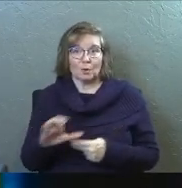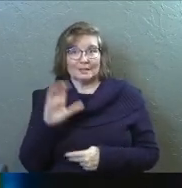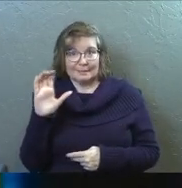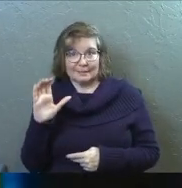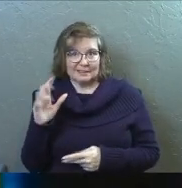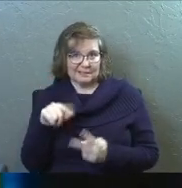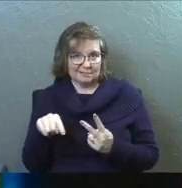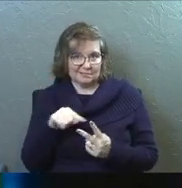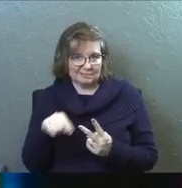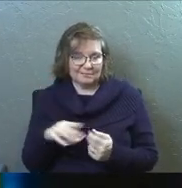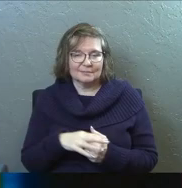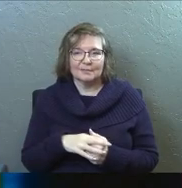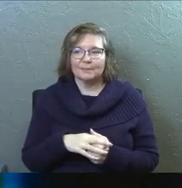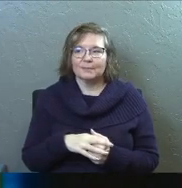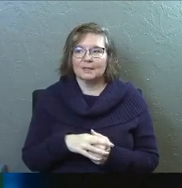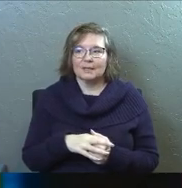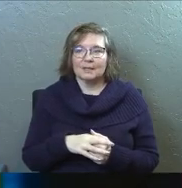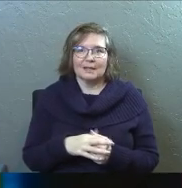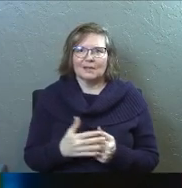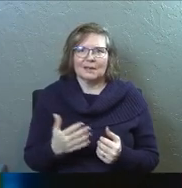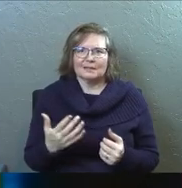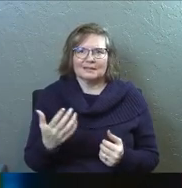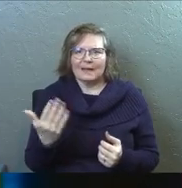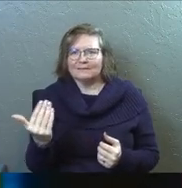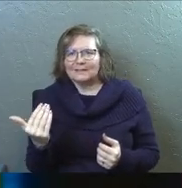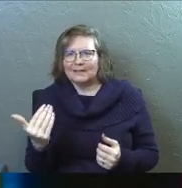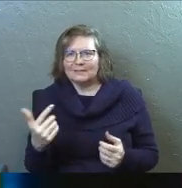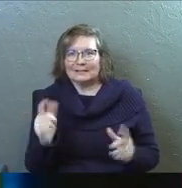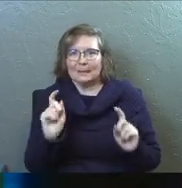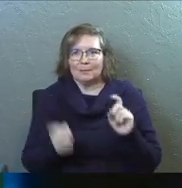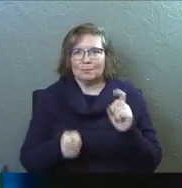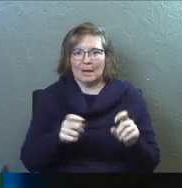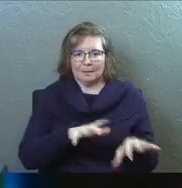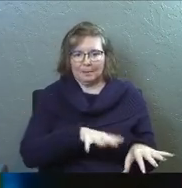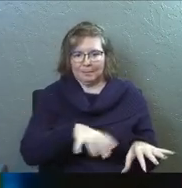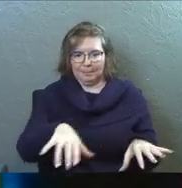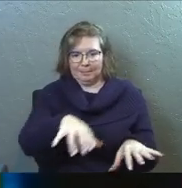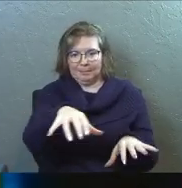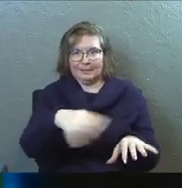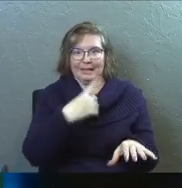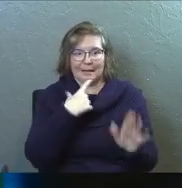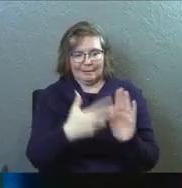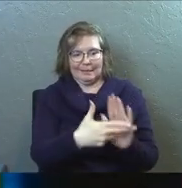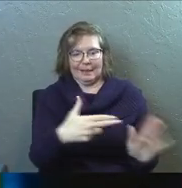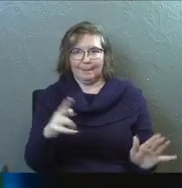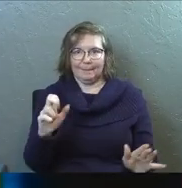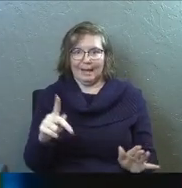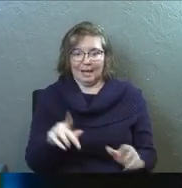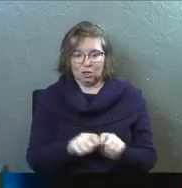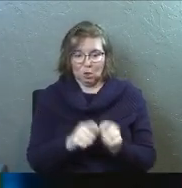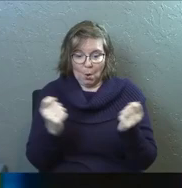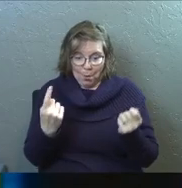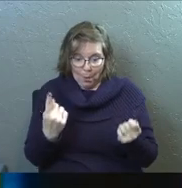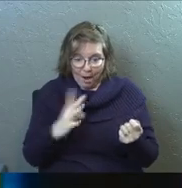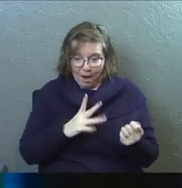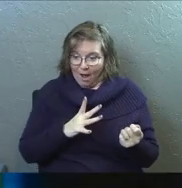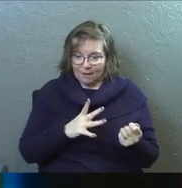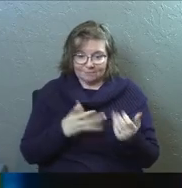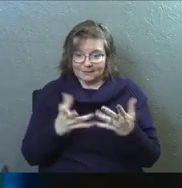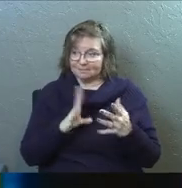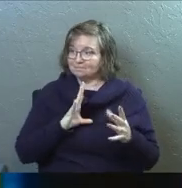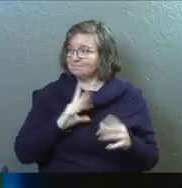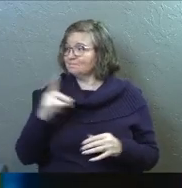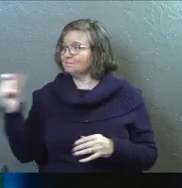Christmas, where there's like 15 presents under that tree that all say Beck. And she opens one. And she's like, yep,